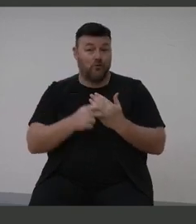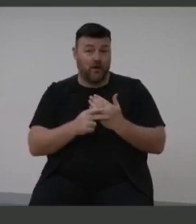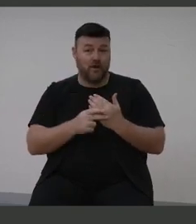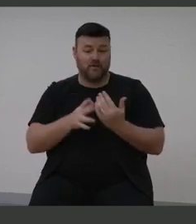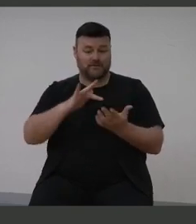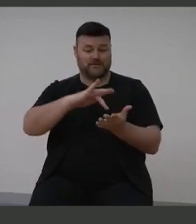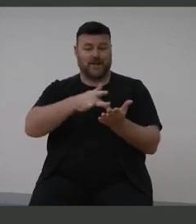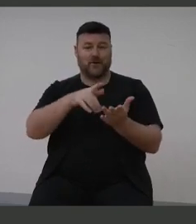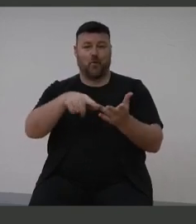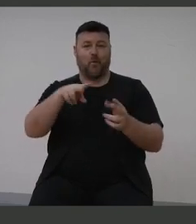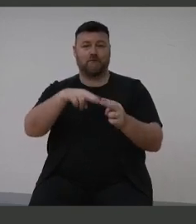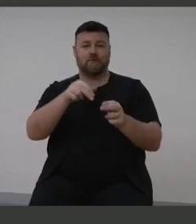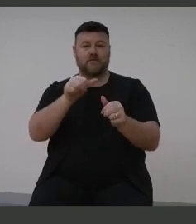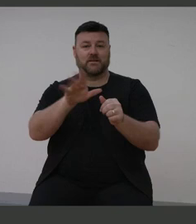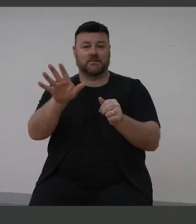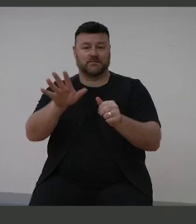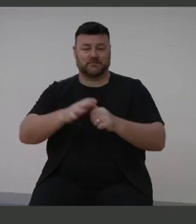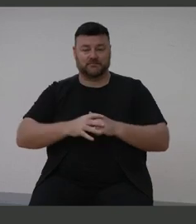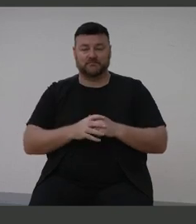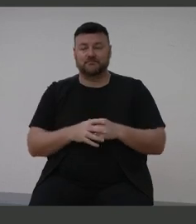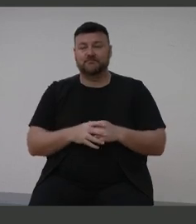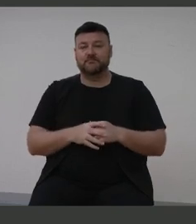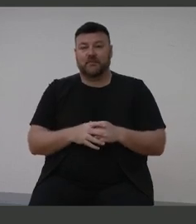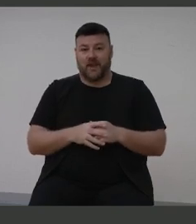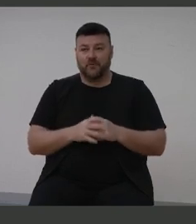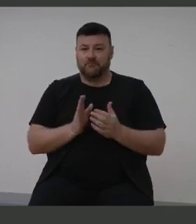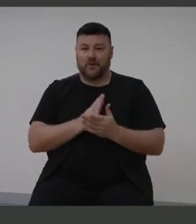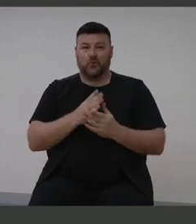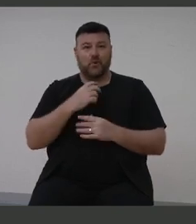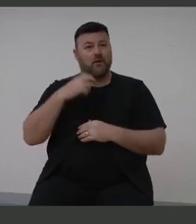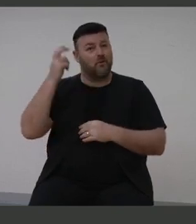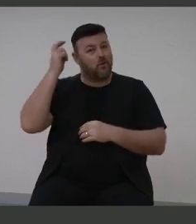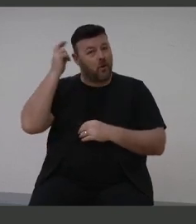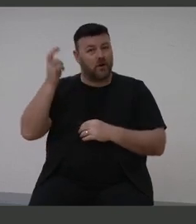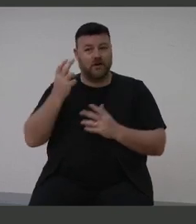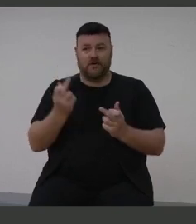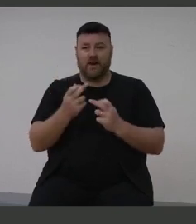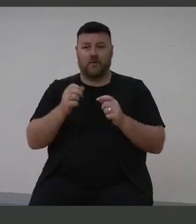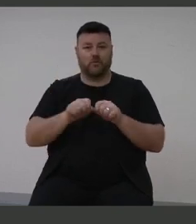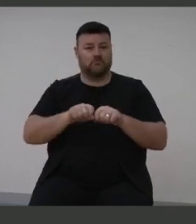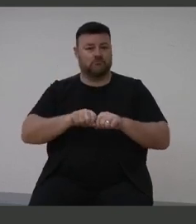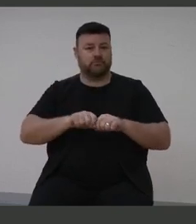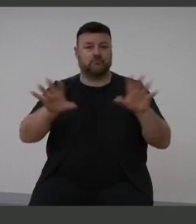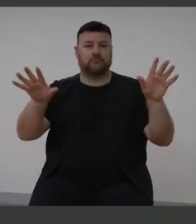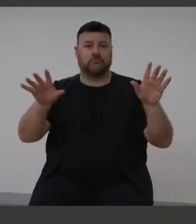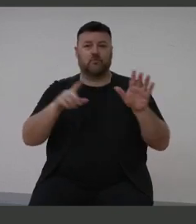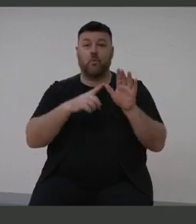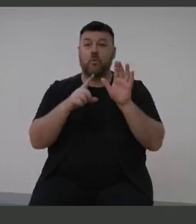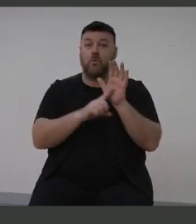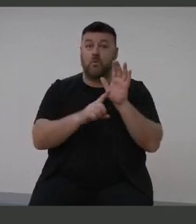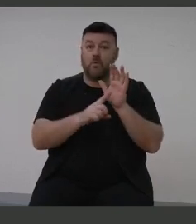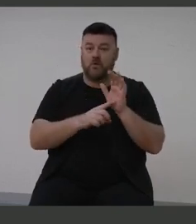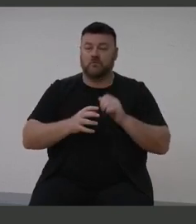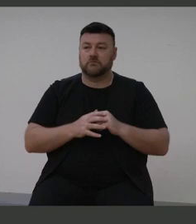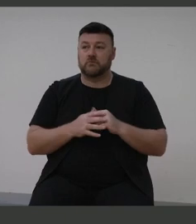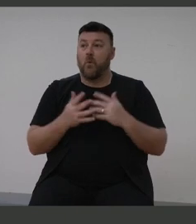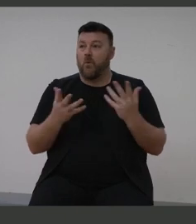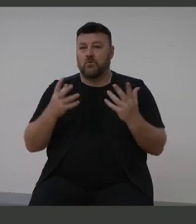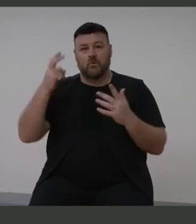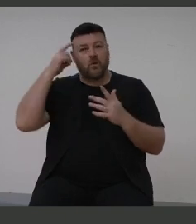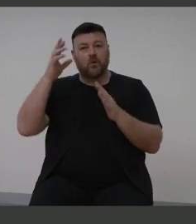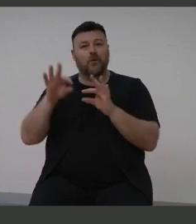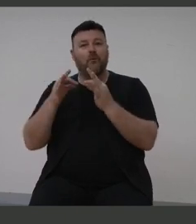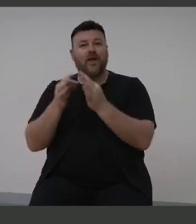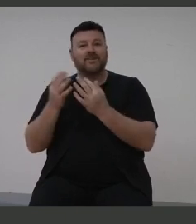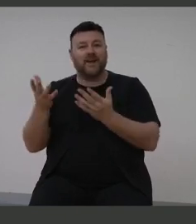and to make that implant available to all. So I'm also grateful to Cochlear who